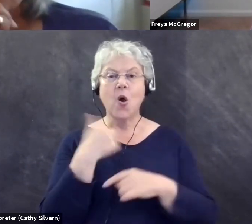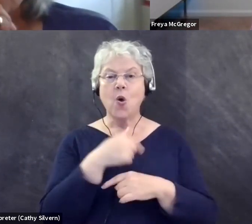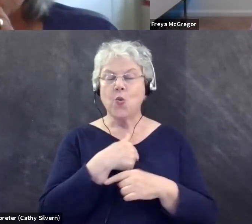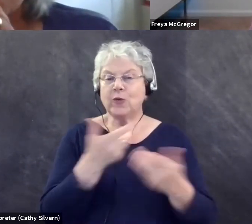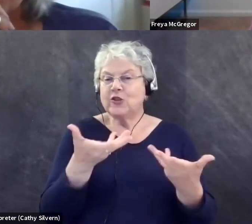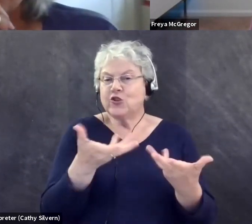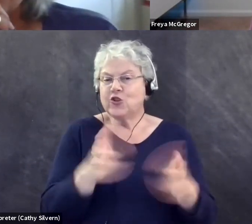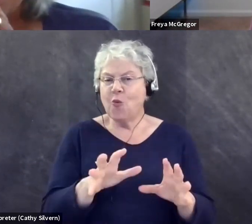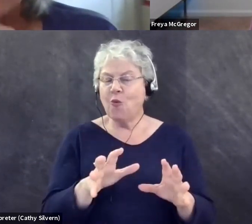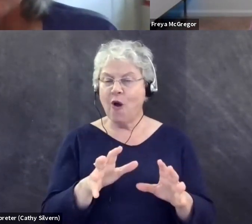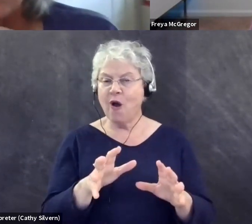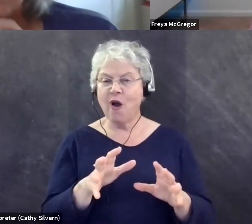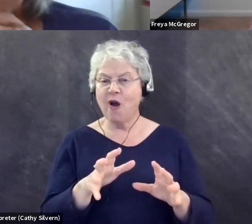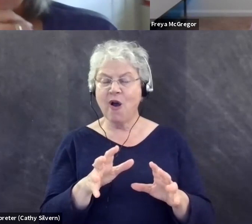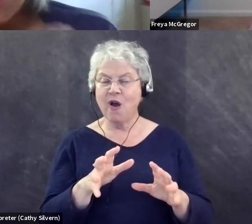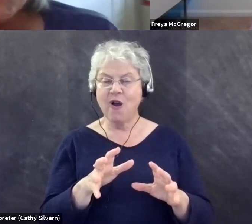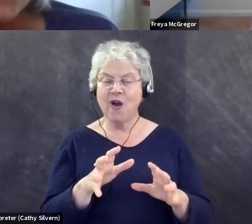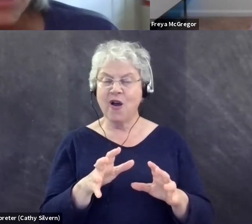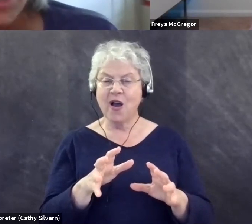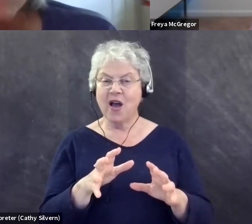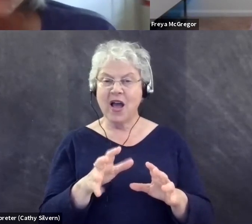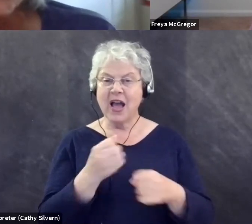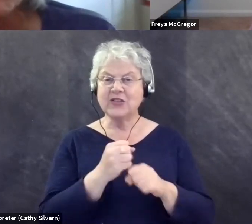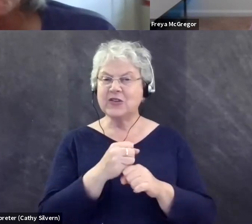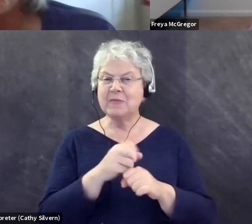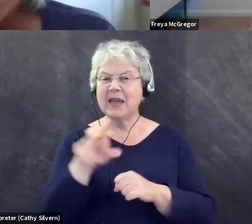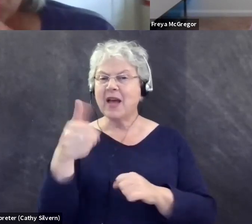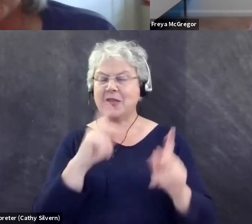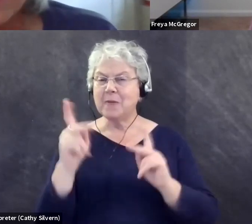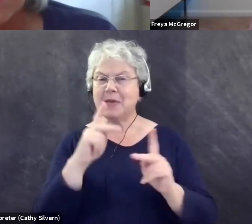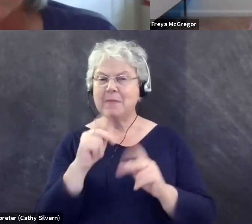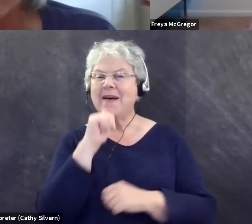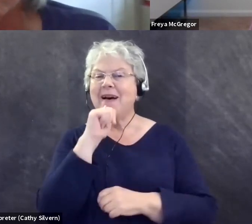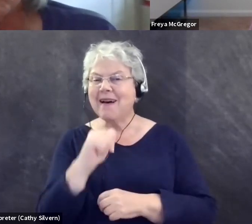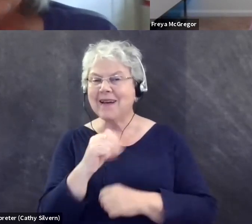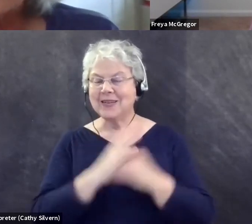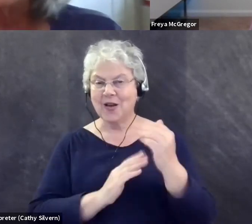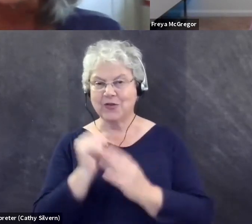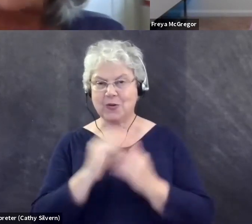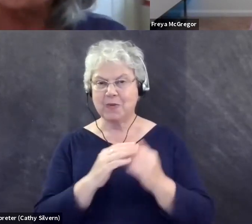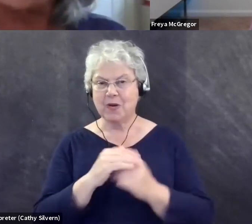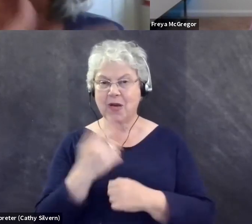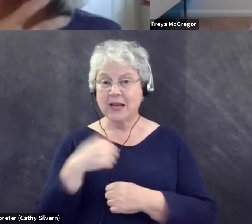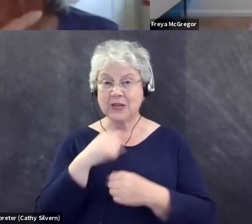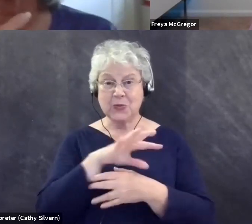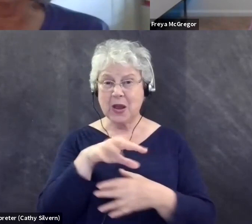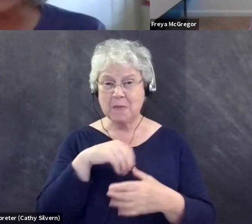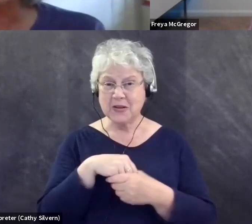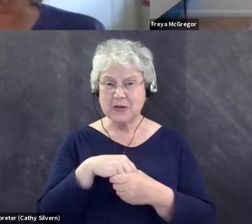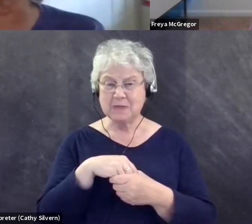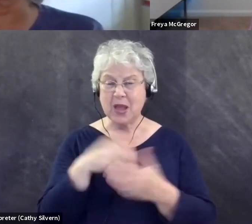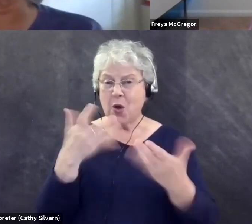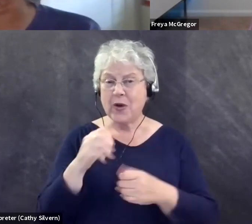to, um, make a lot of people uncomfortable by our being there in the same way that